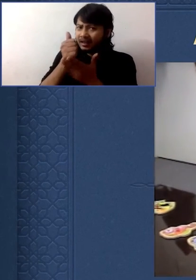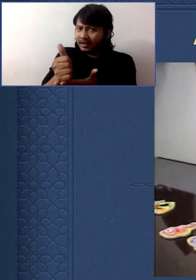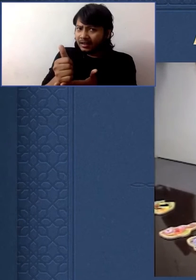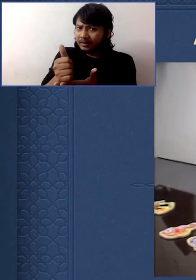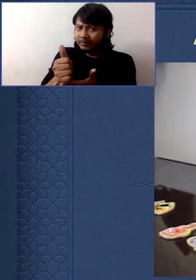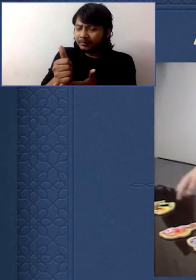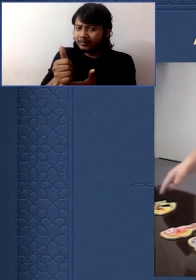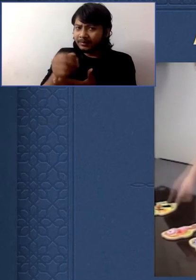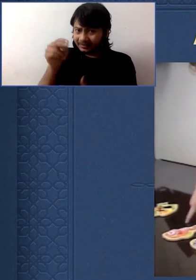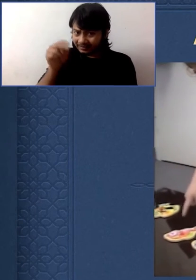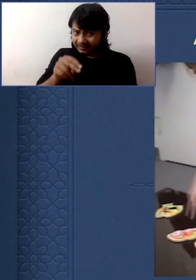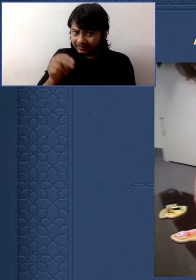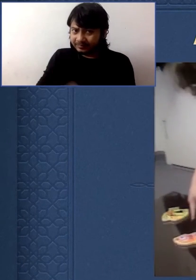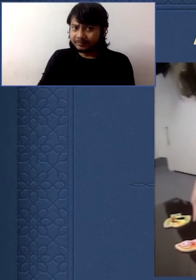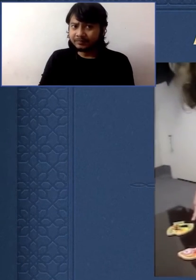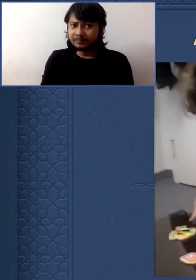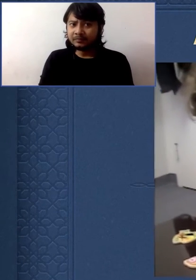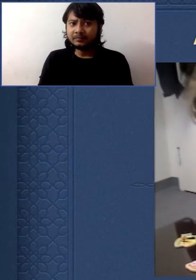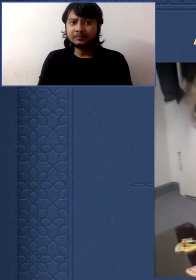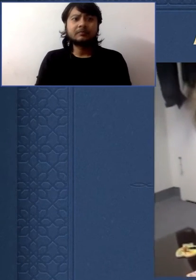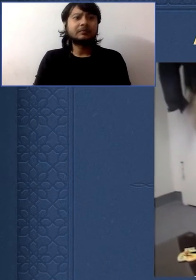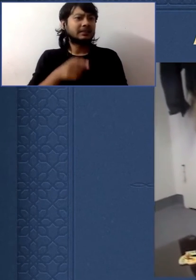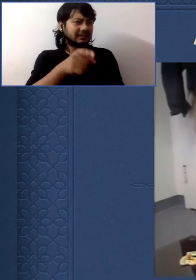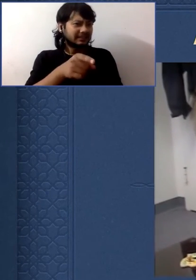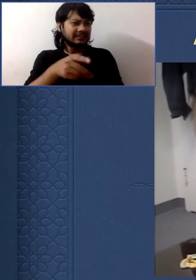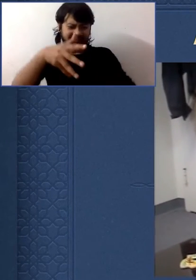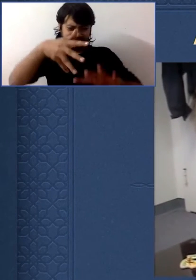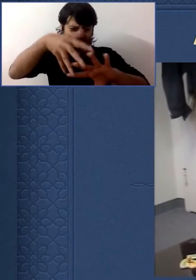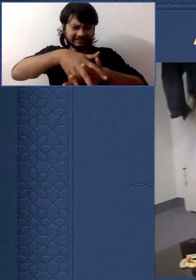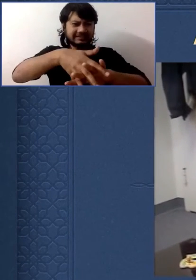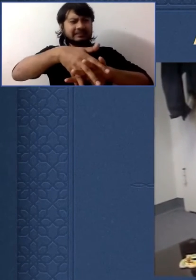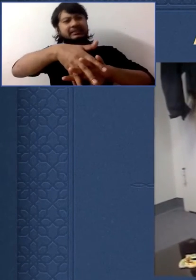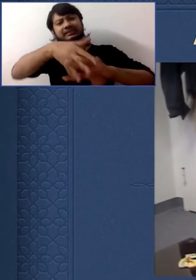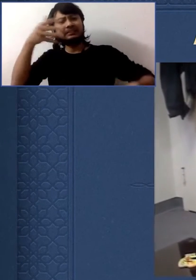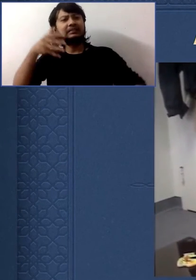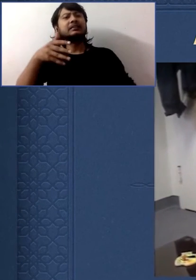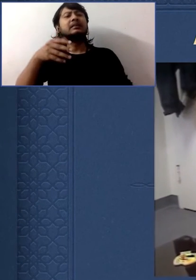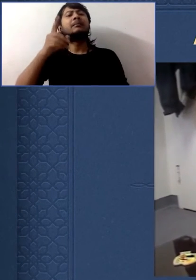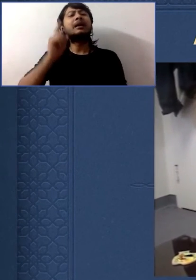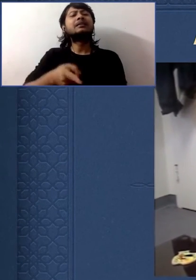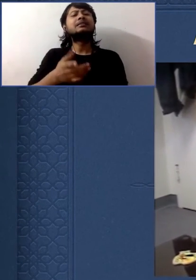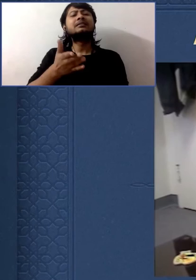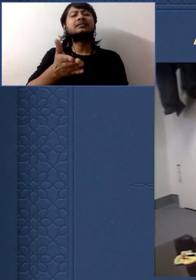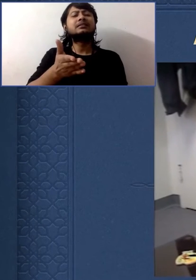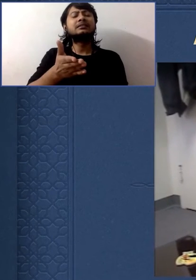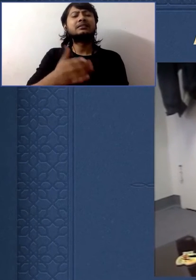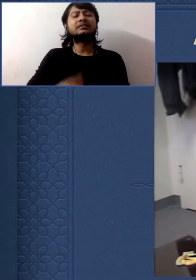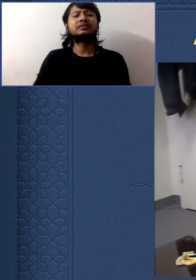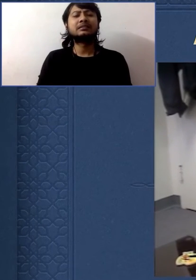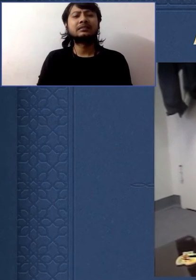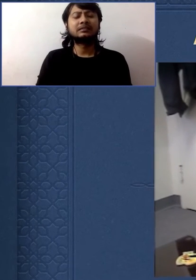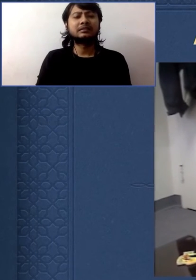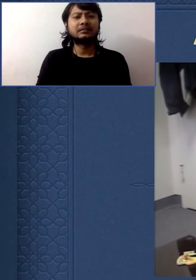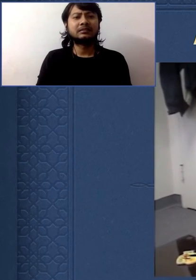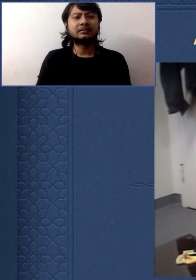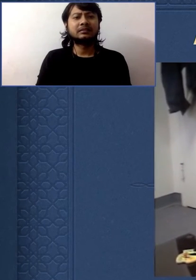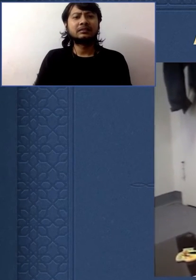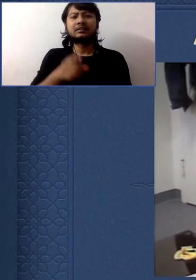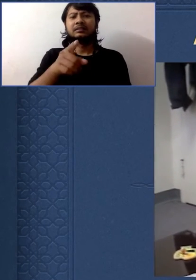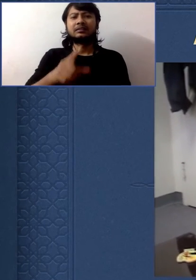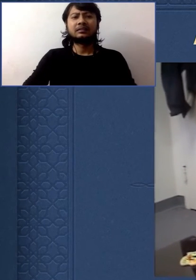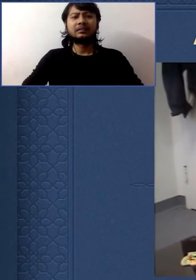Because he needs to get out and swim now. He needs to swim. Oh,